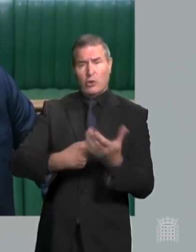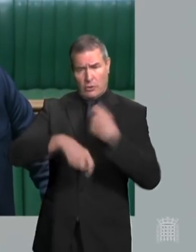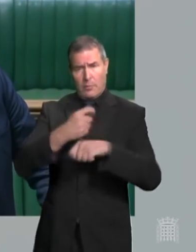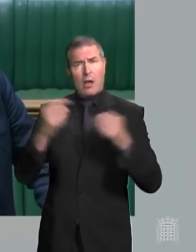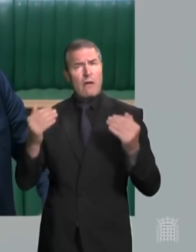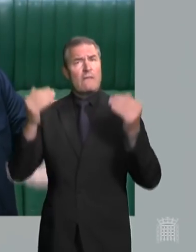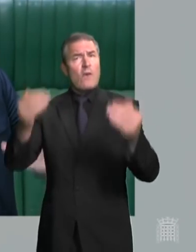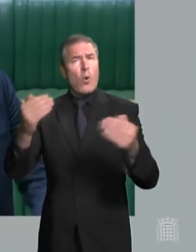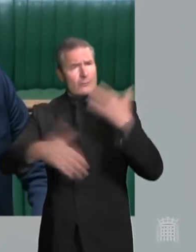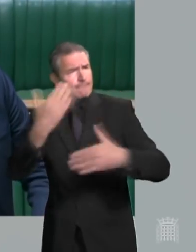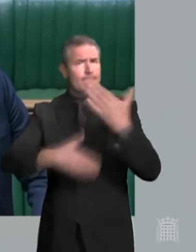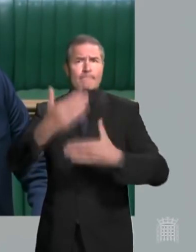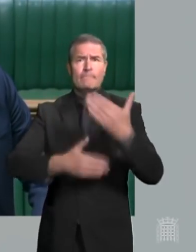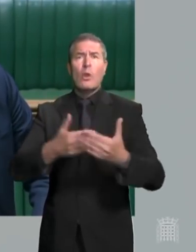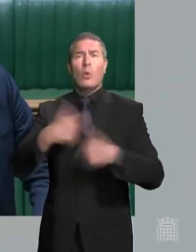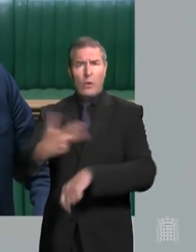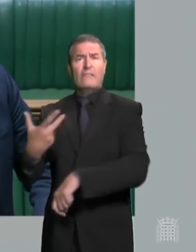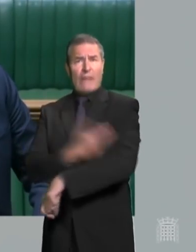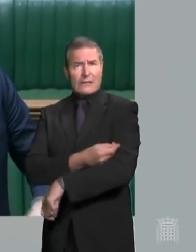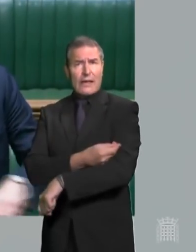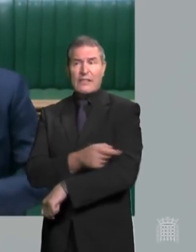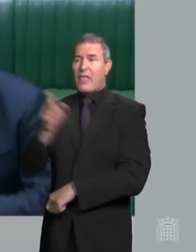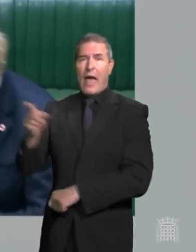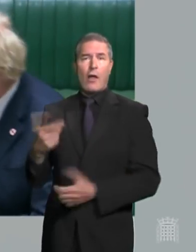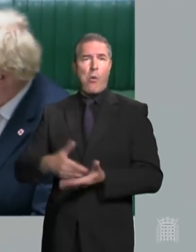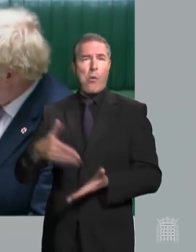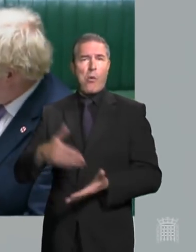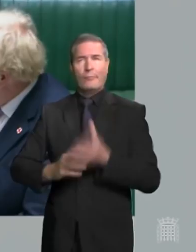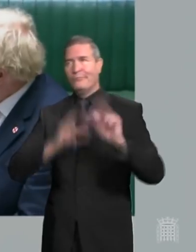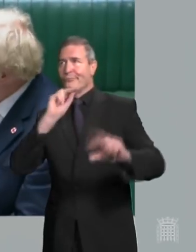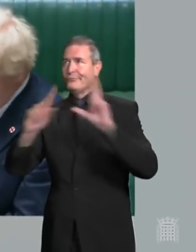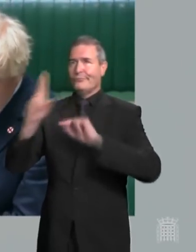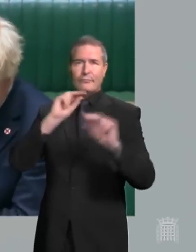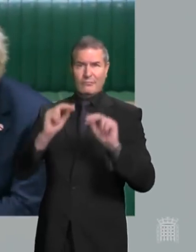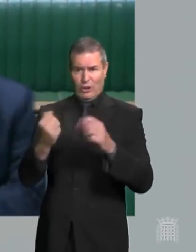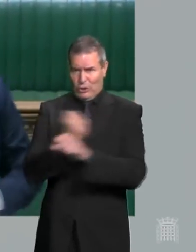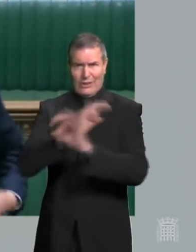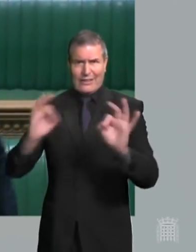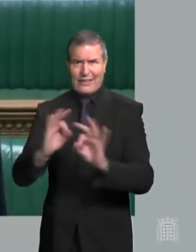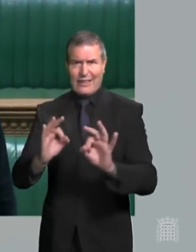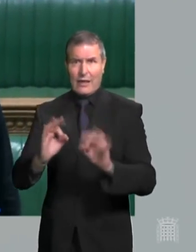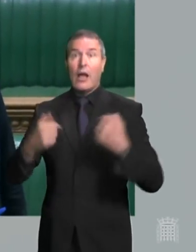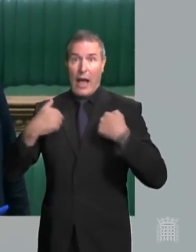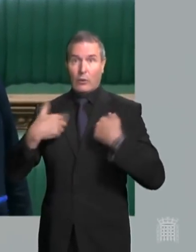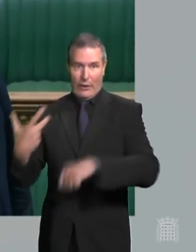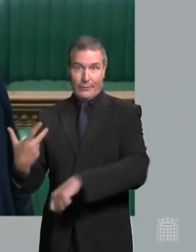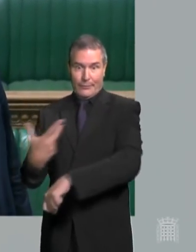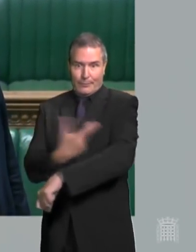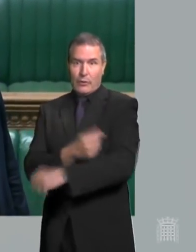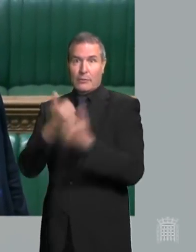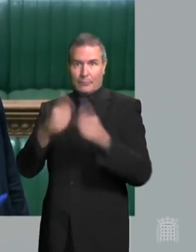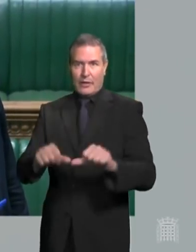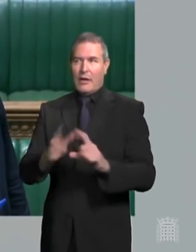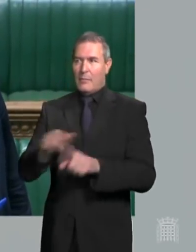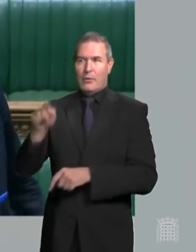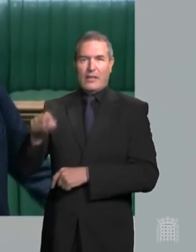forward, Mr Speaker. We vaccinate, they vacillate, we, we, we inoculate, Mr Speaker, while